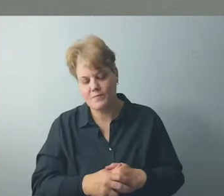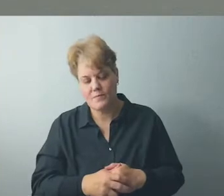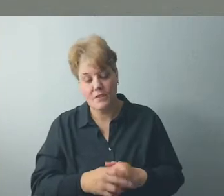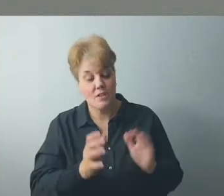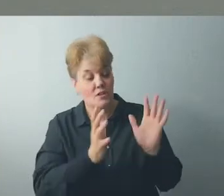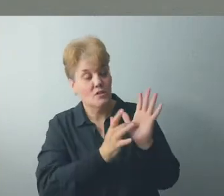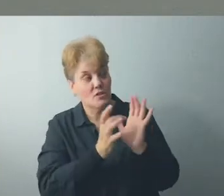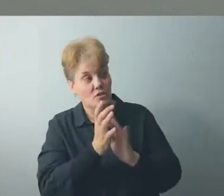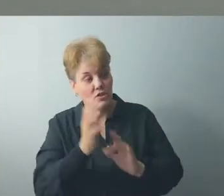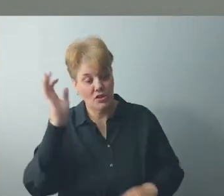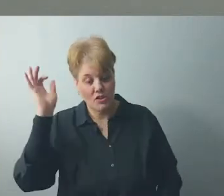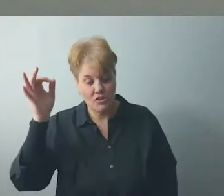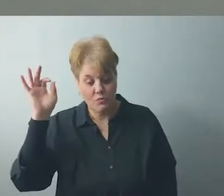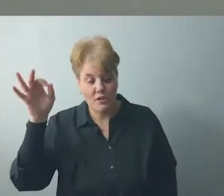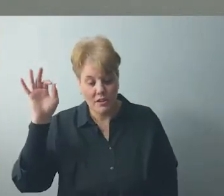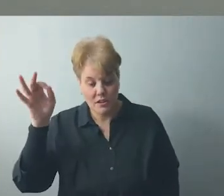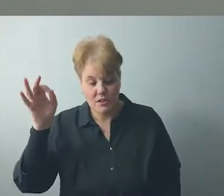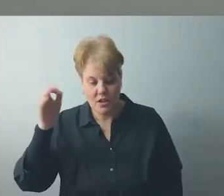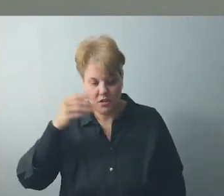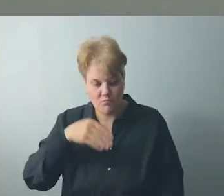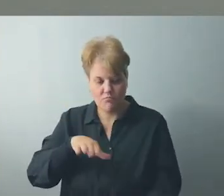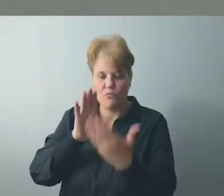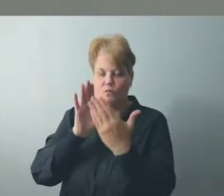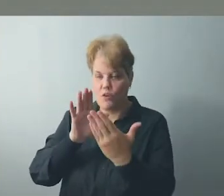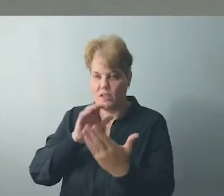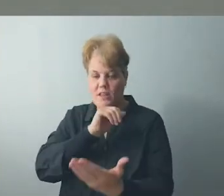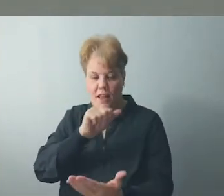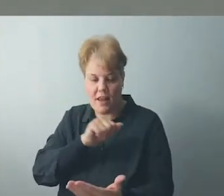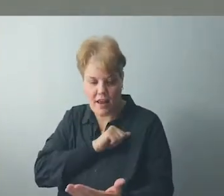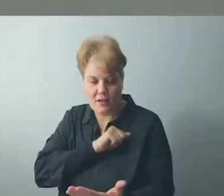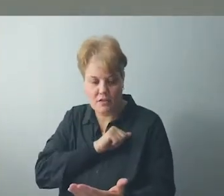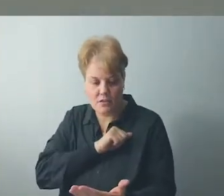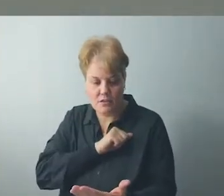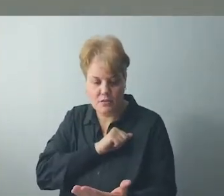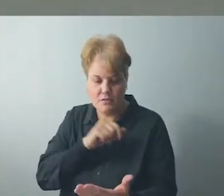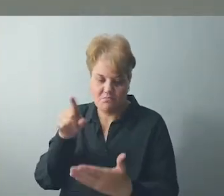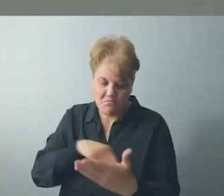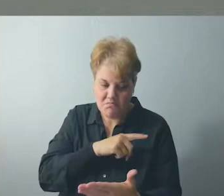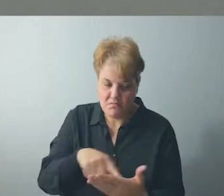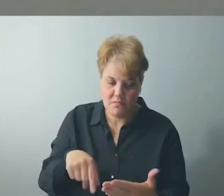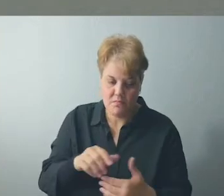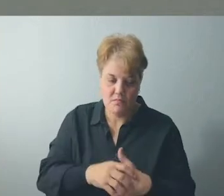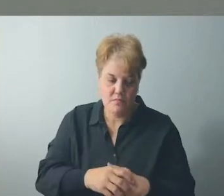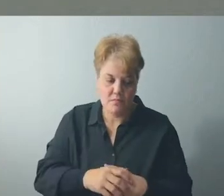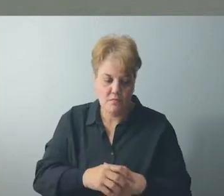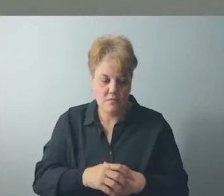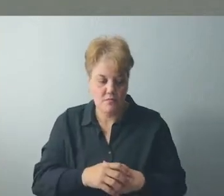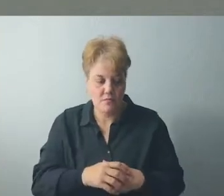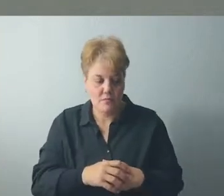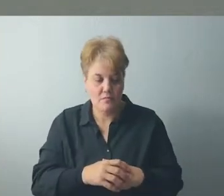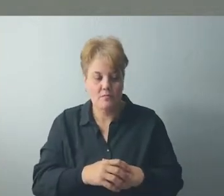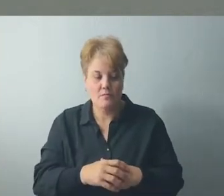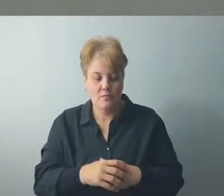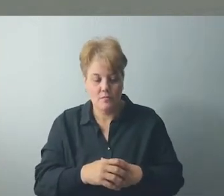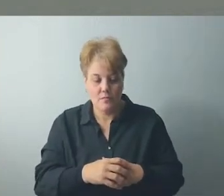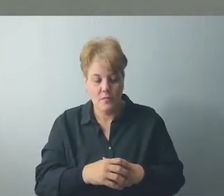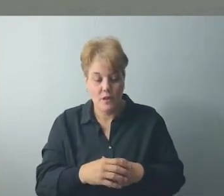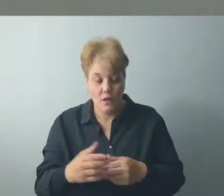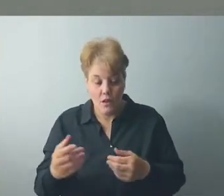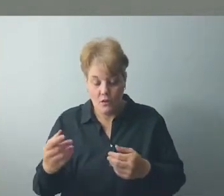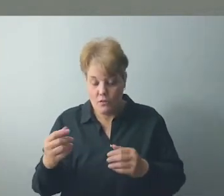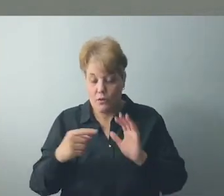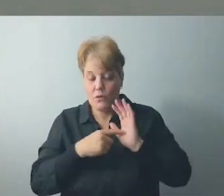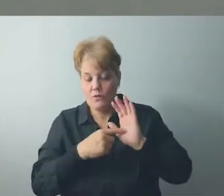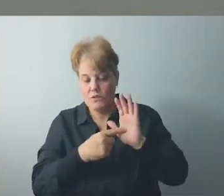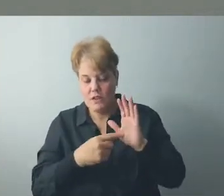cultural prejudices. For example, the hero of the Jesus' parable of the good Samaritan came from an ethnic group